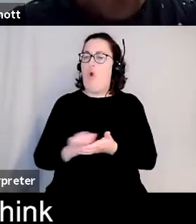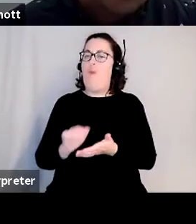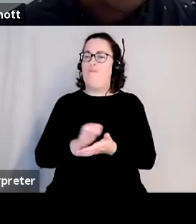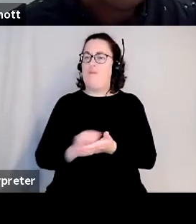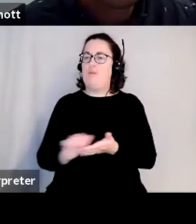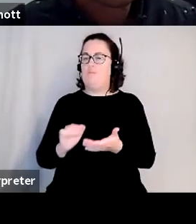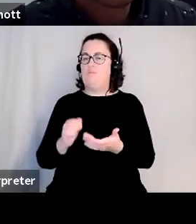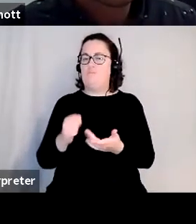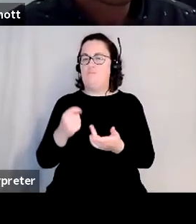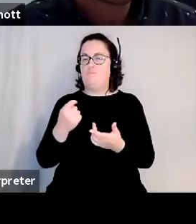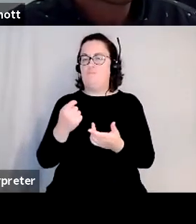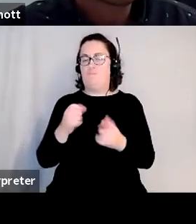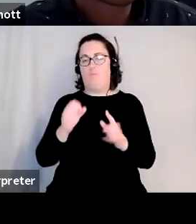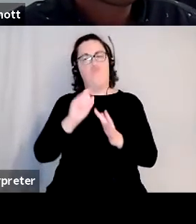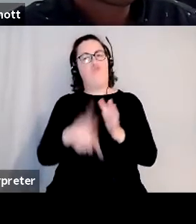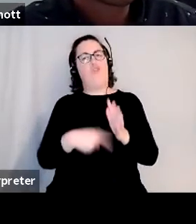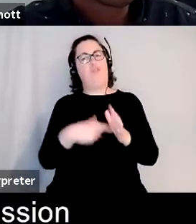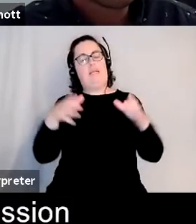terms of